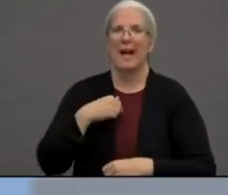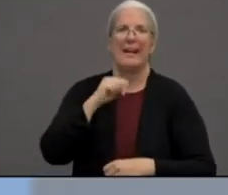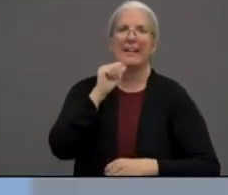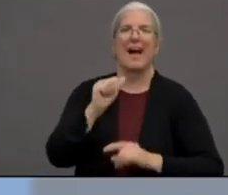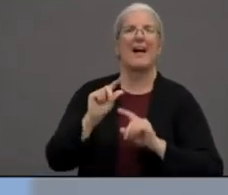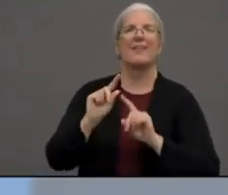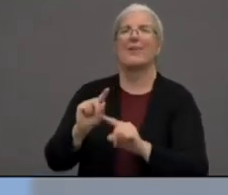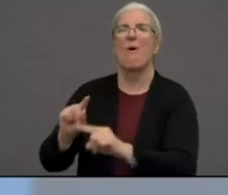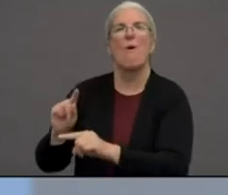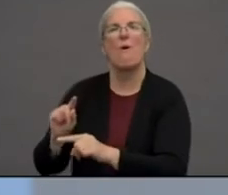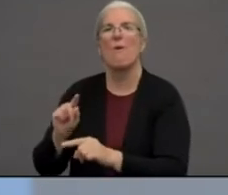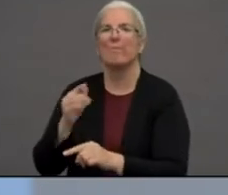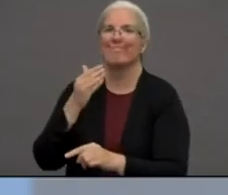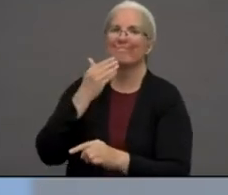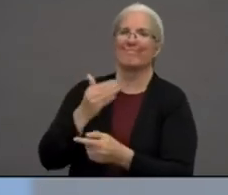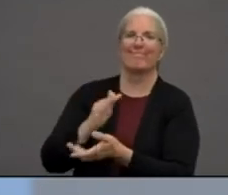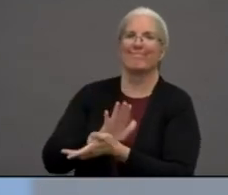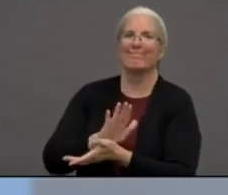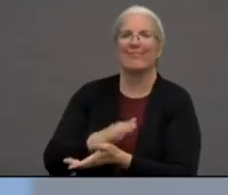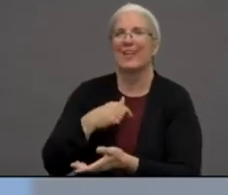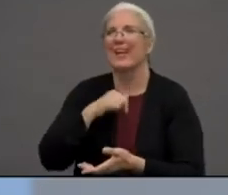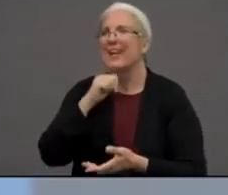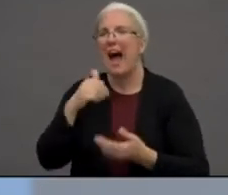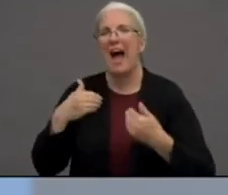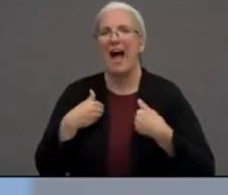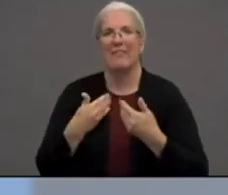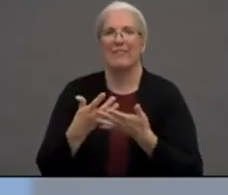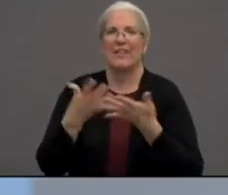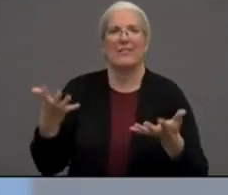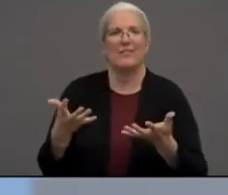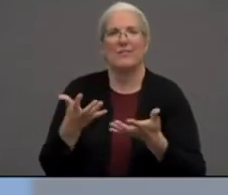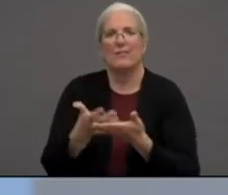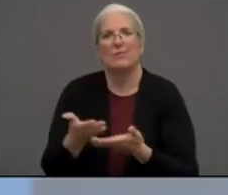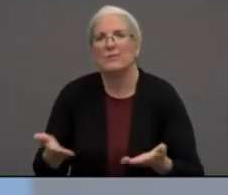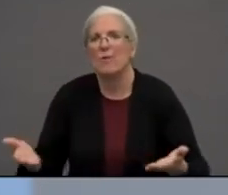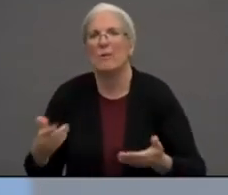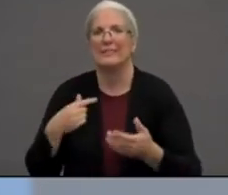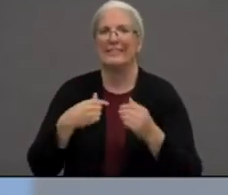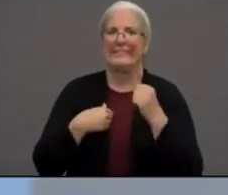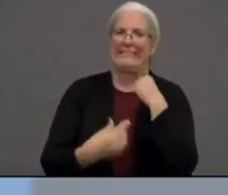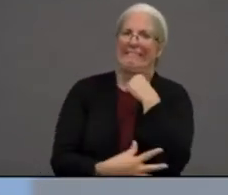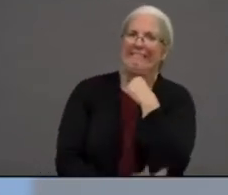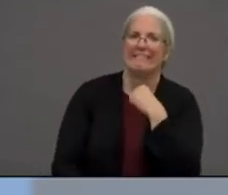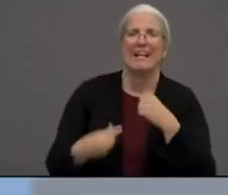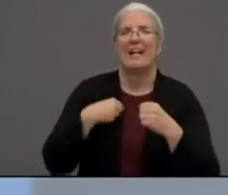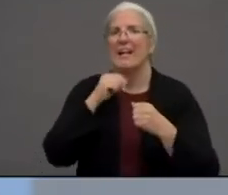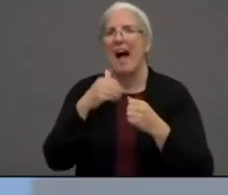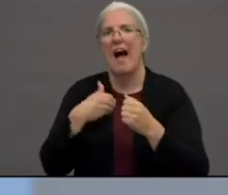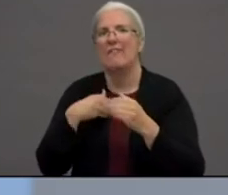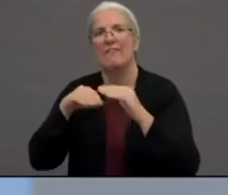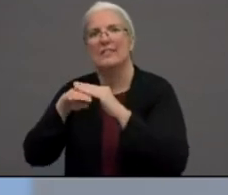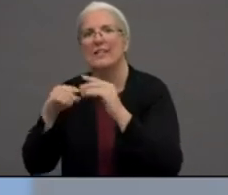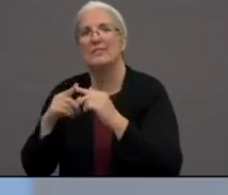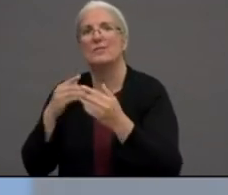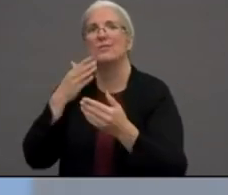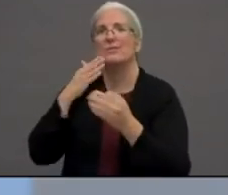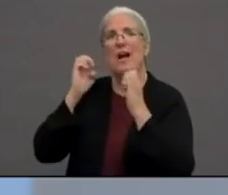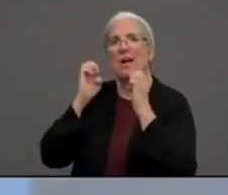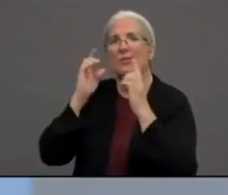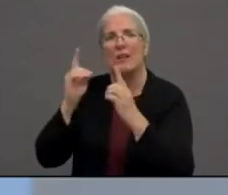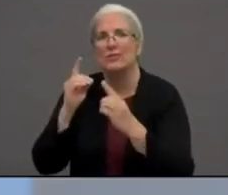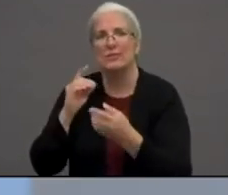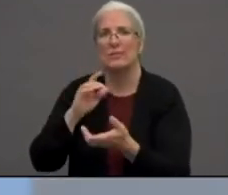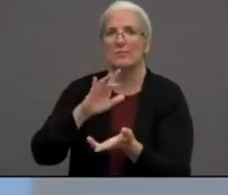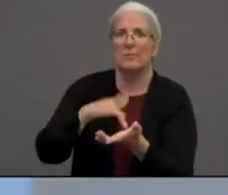for me to be successful in elementary and middle and high school. I had wonderful parents, and I did have wonderful teachers. However, those